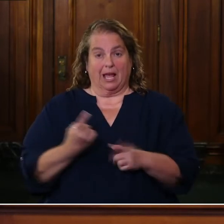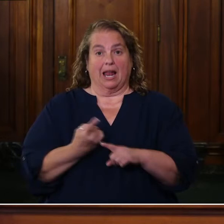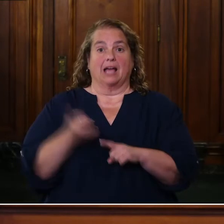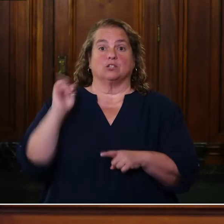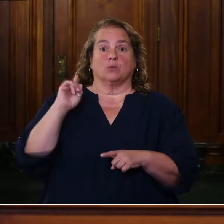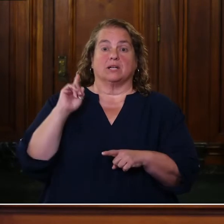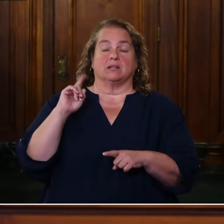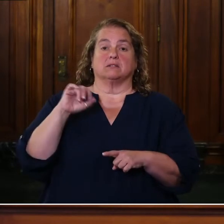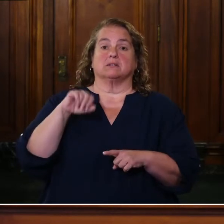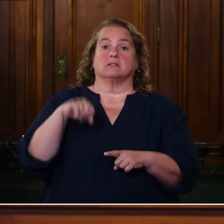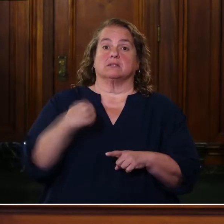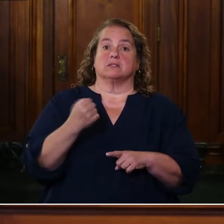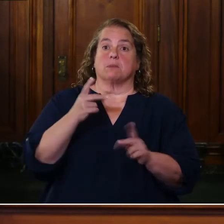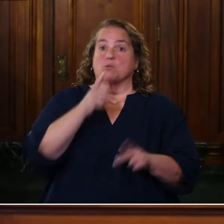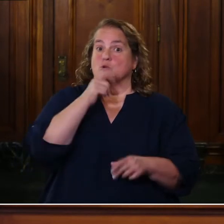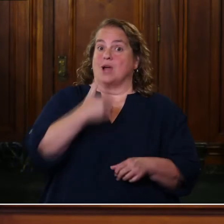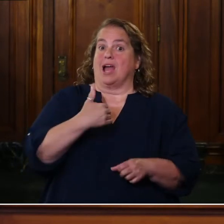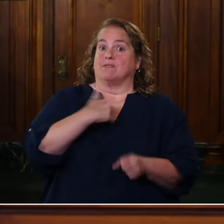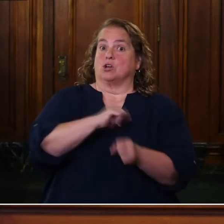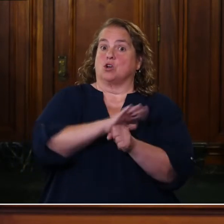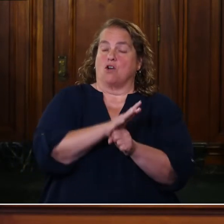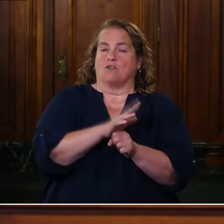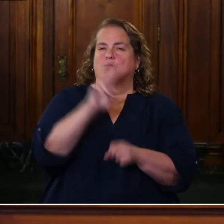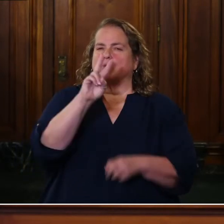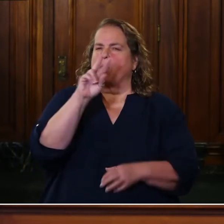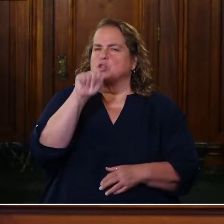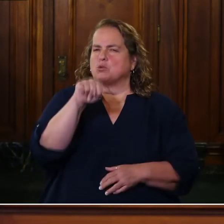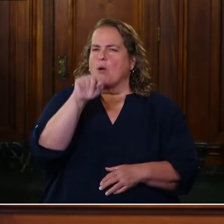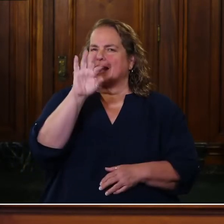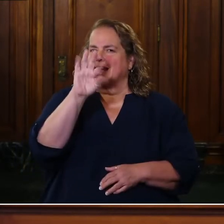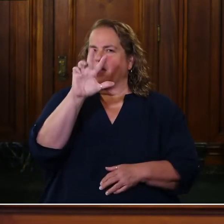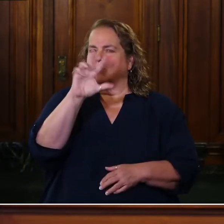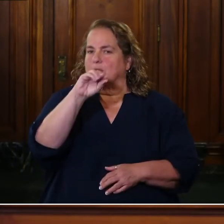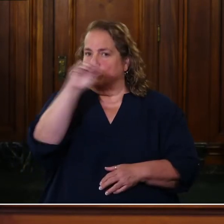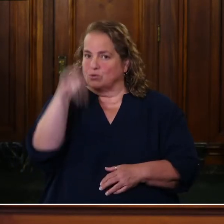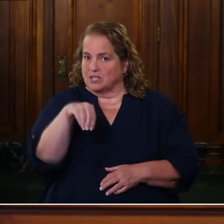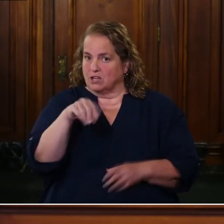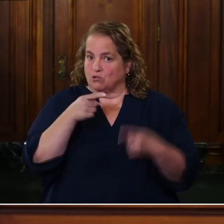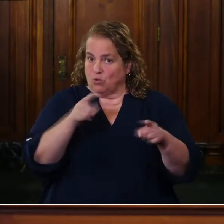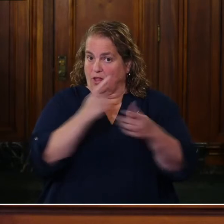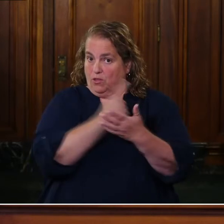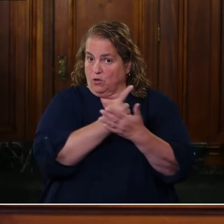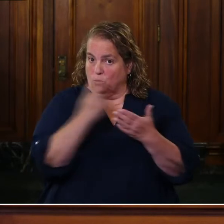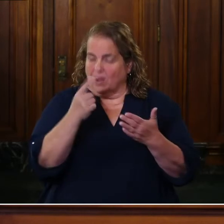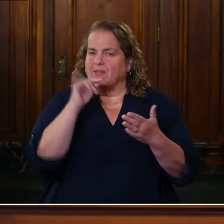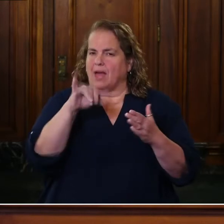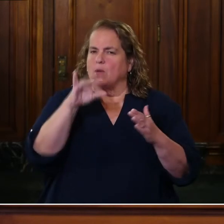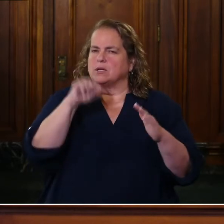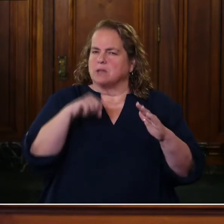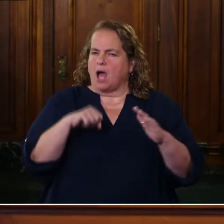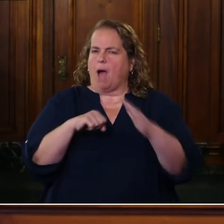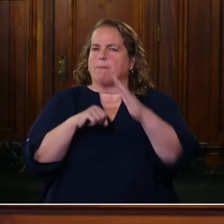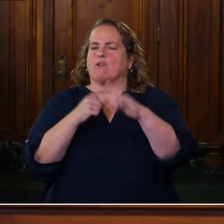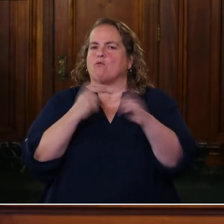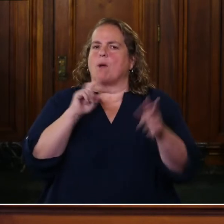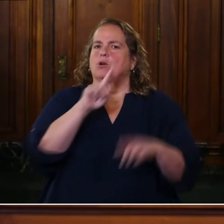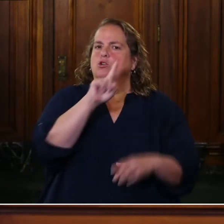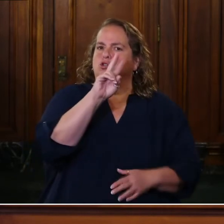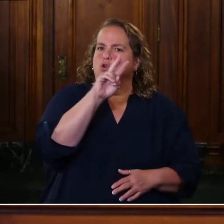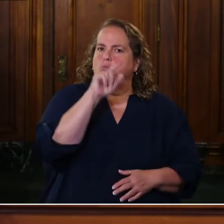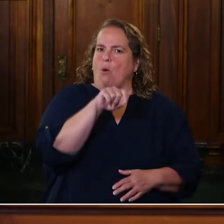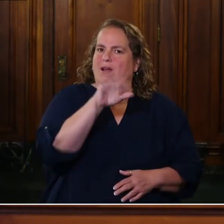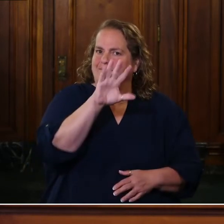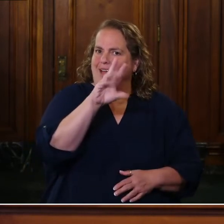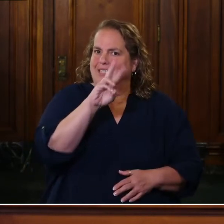rate was about 2.93% during the week, which was up from about 2.56